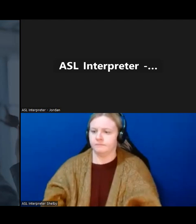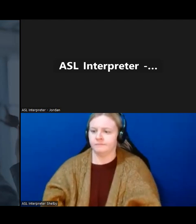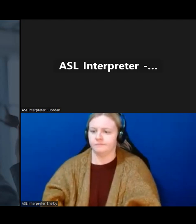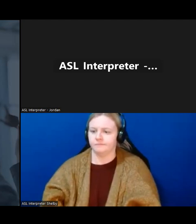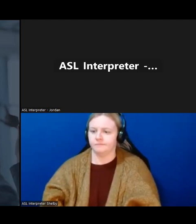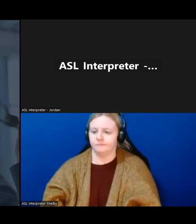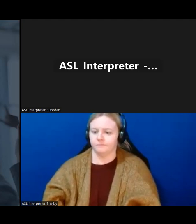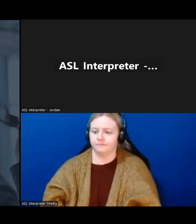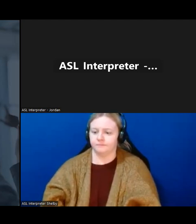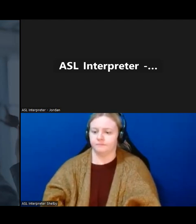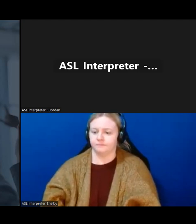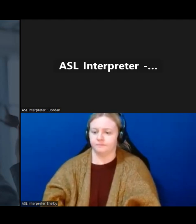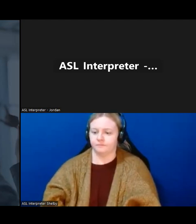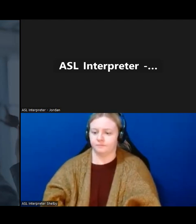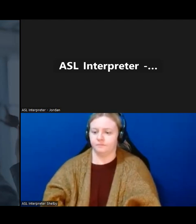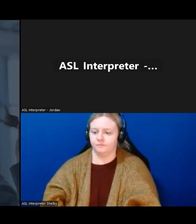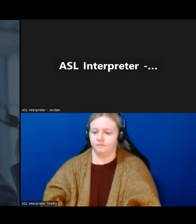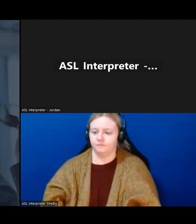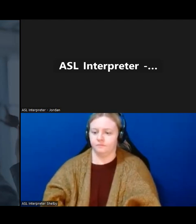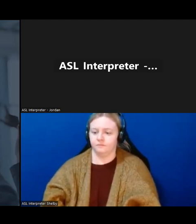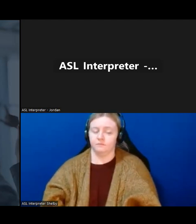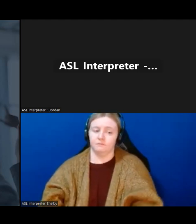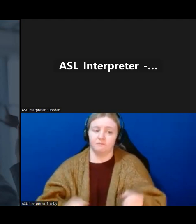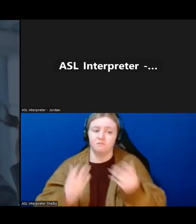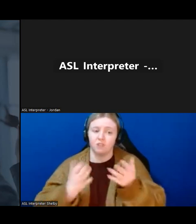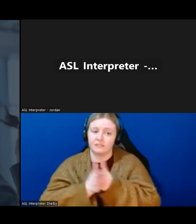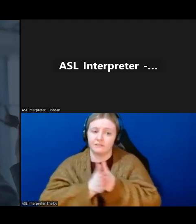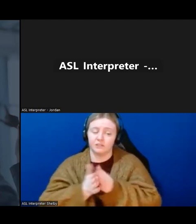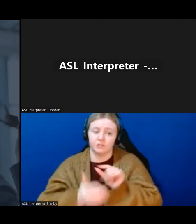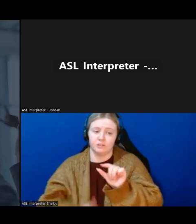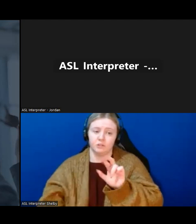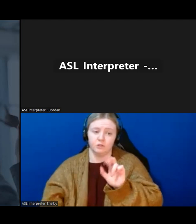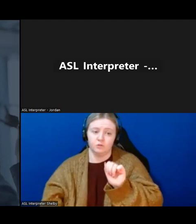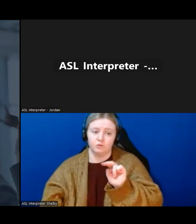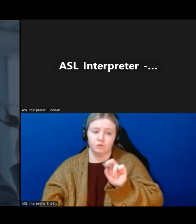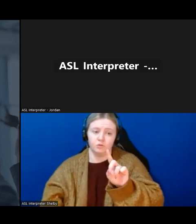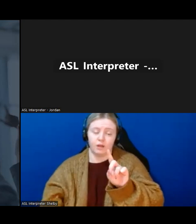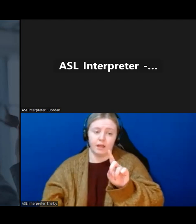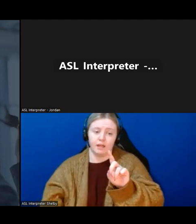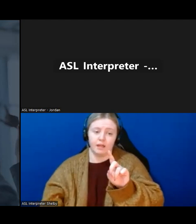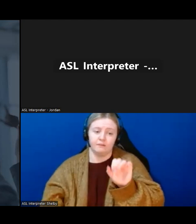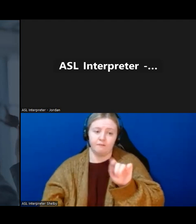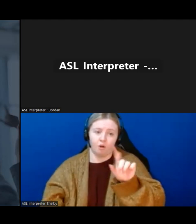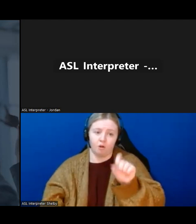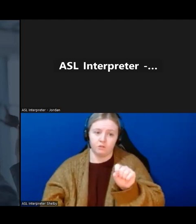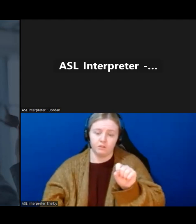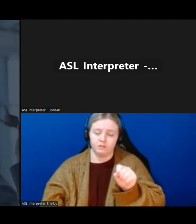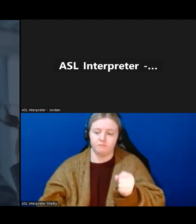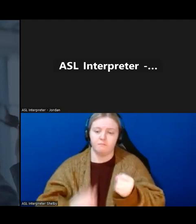So there is interest in Grand Falls, Windsor, in all kinds of different programs.